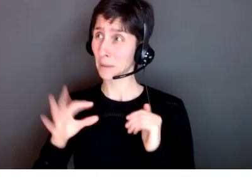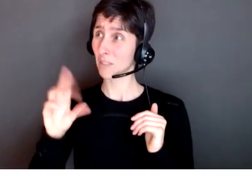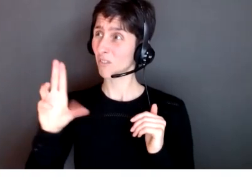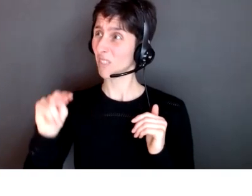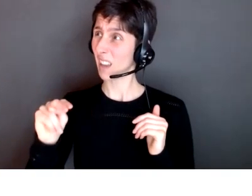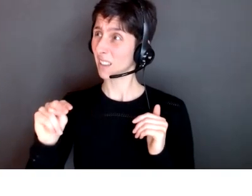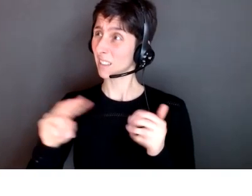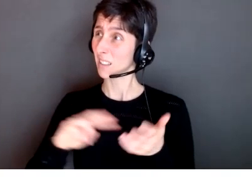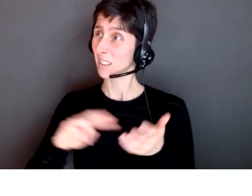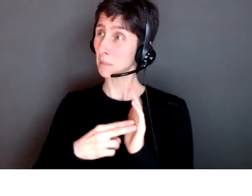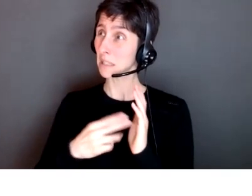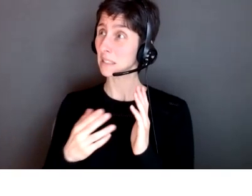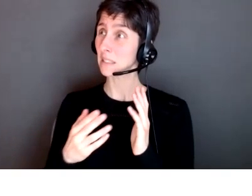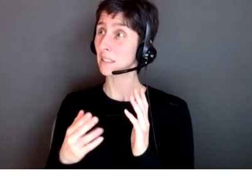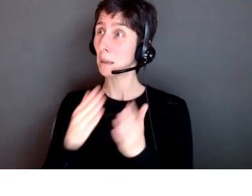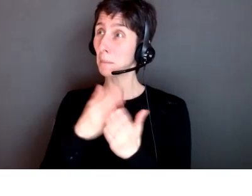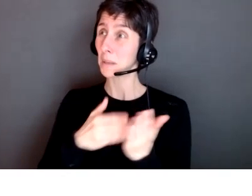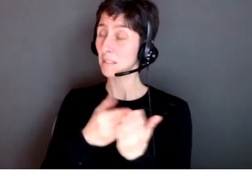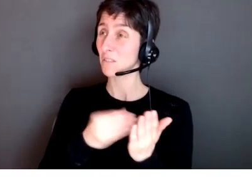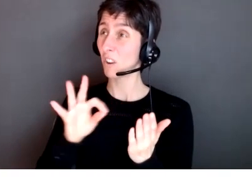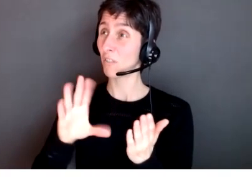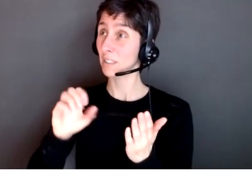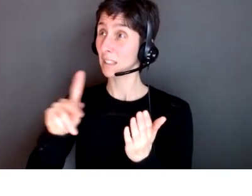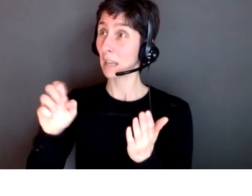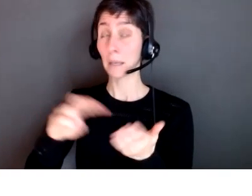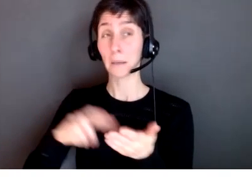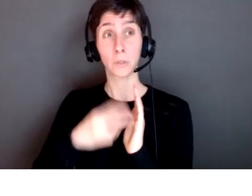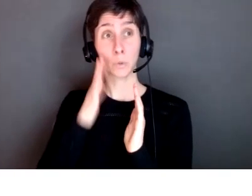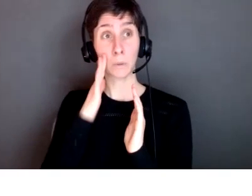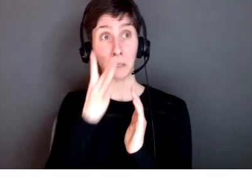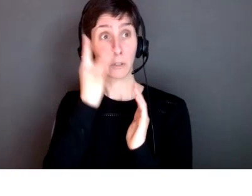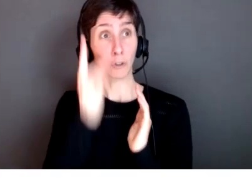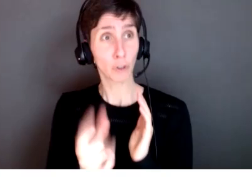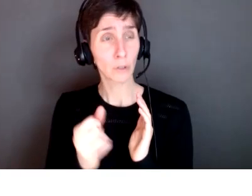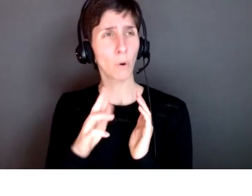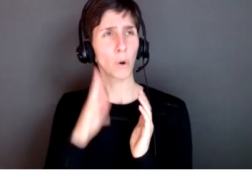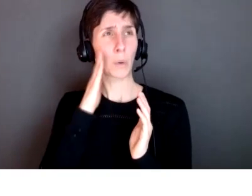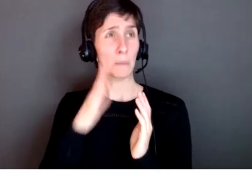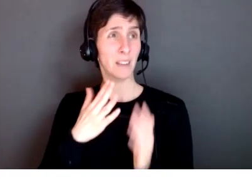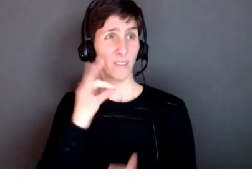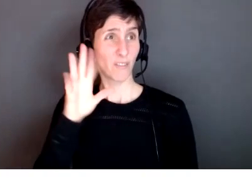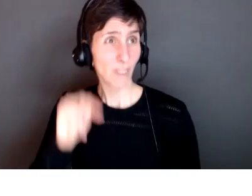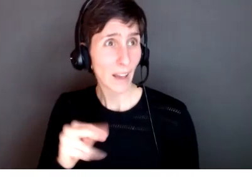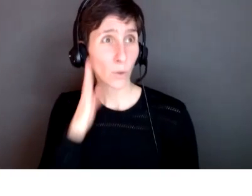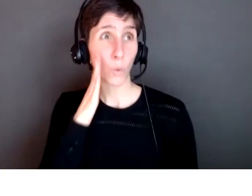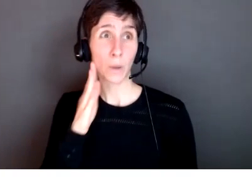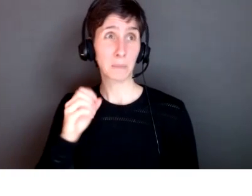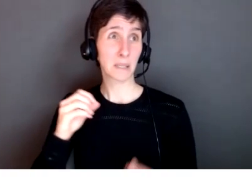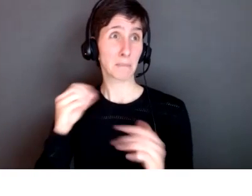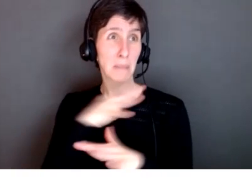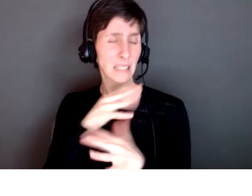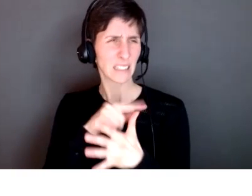piece of cake oh we're going to do something fun or we're going to do something that is going to be yummy or messy cakes can also be messy